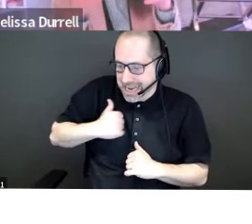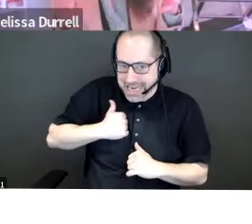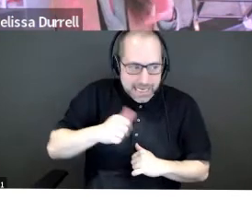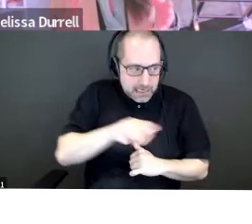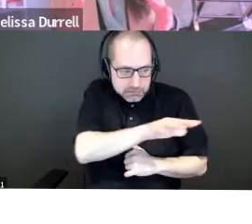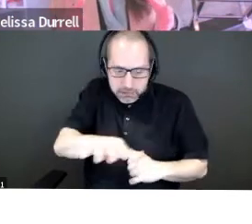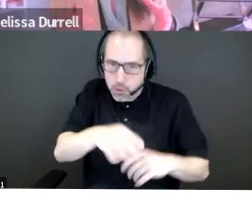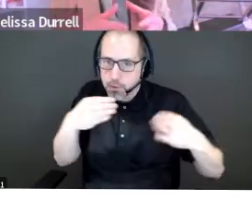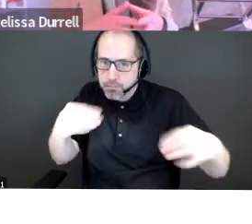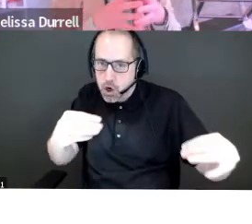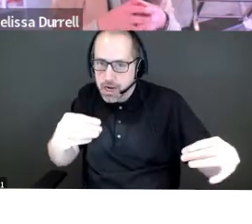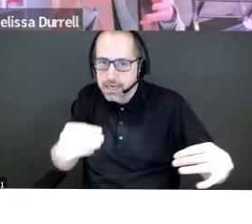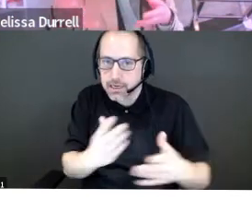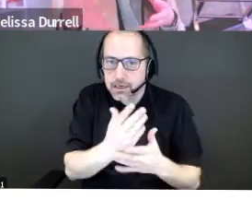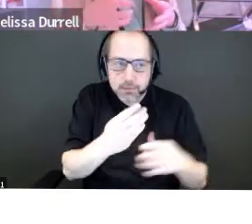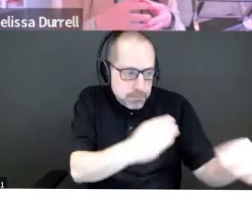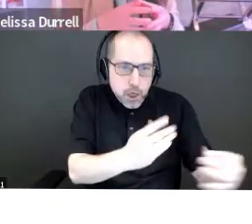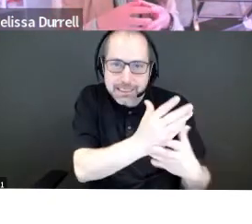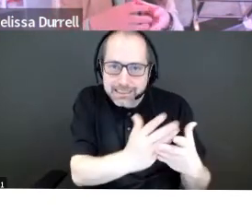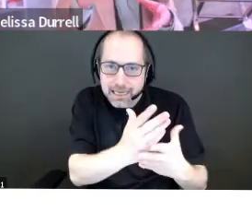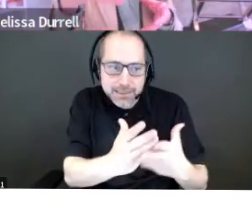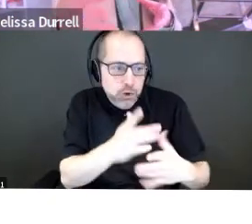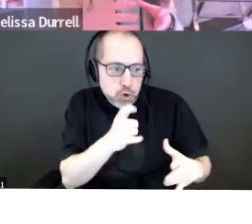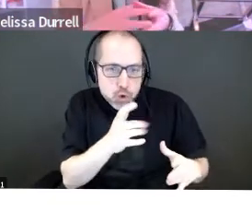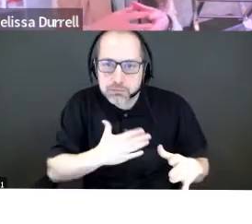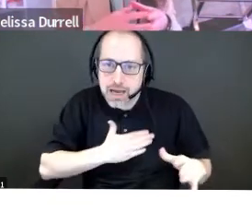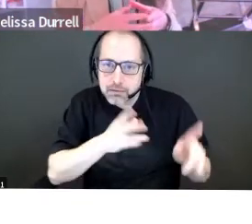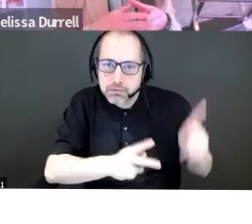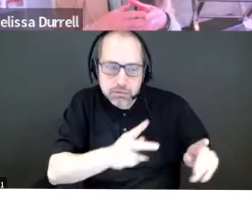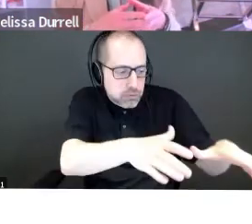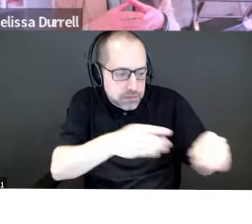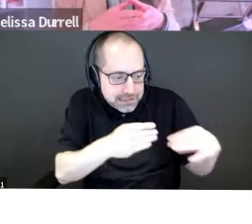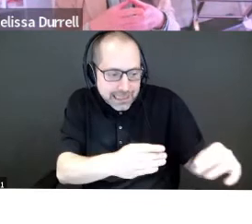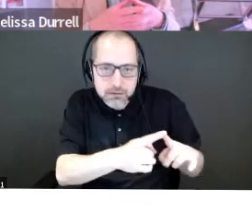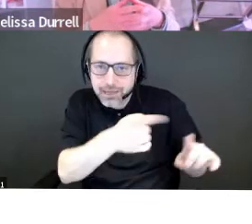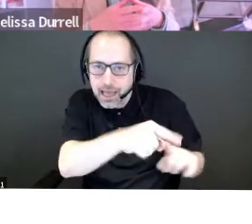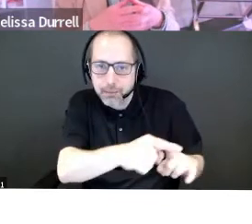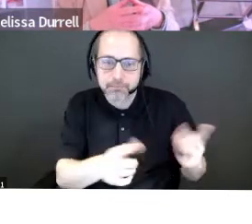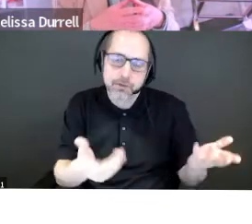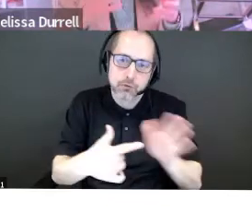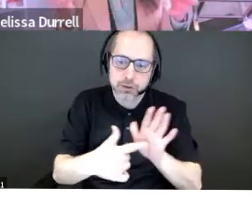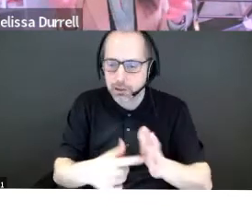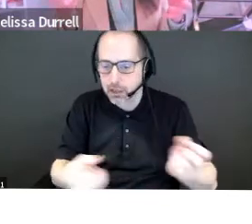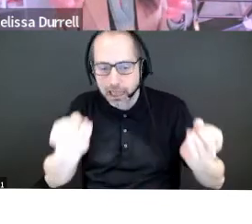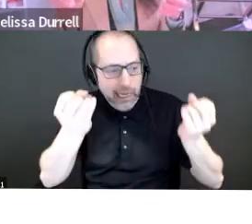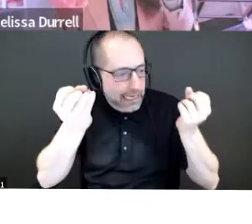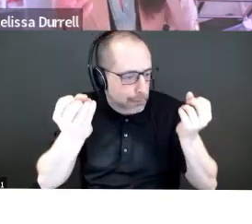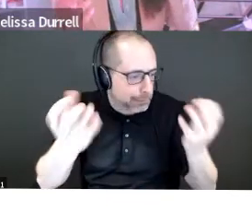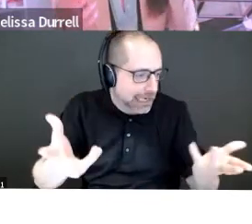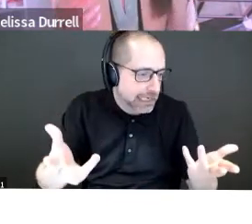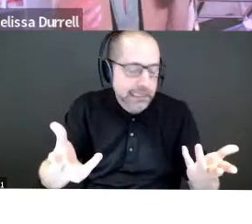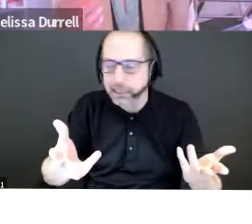addressable market in your target segment. So, you know, who you're selling to, this is how many, you know, just for an example, this is how many,